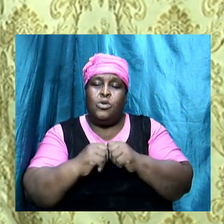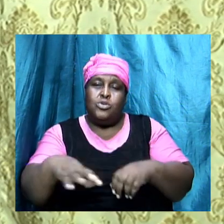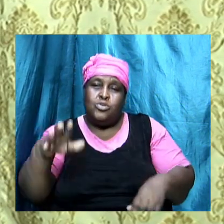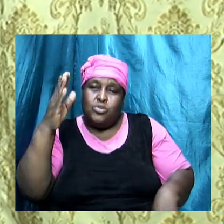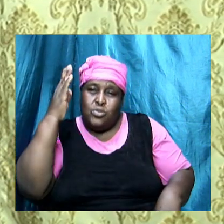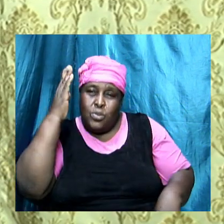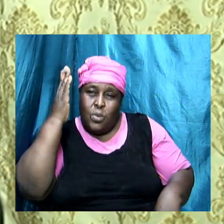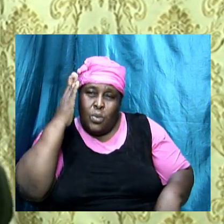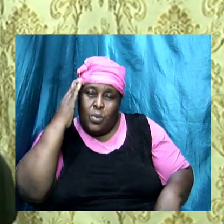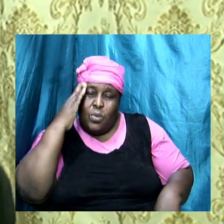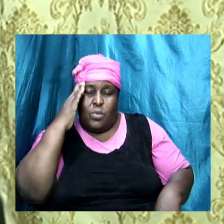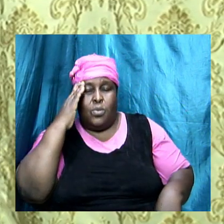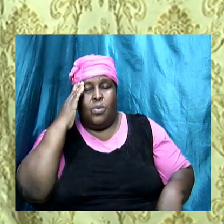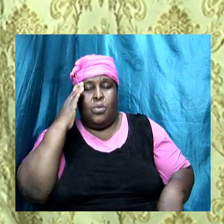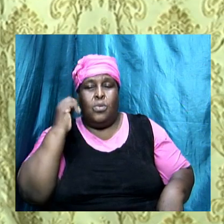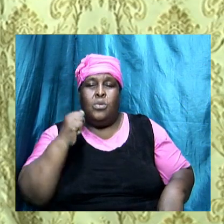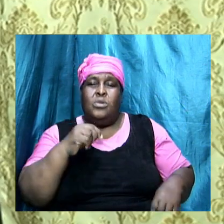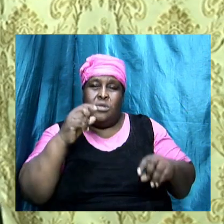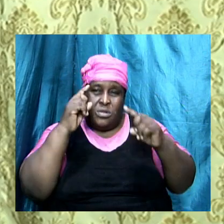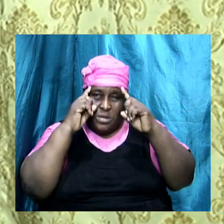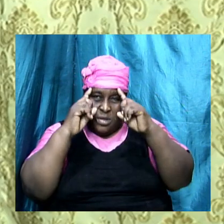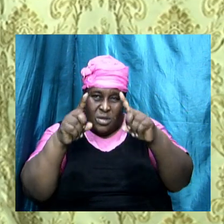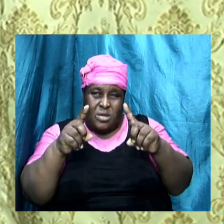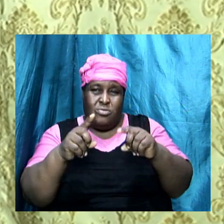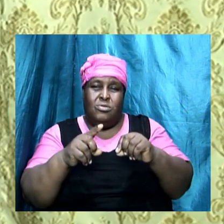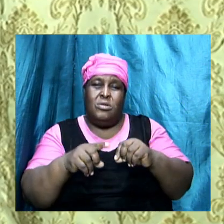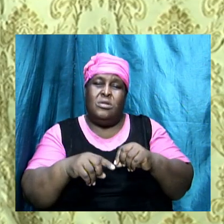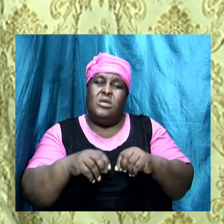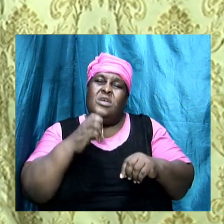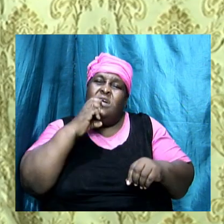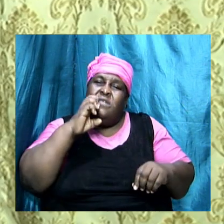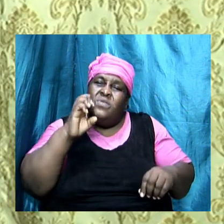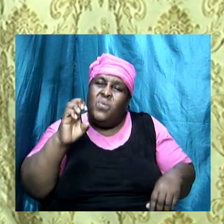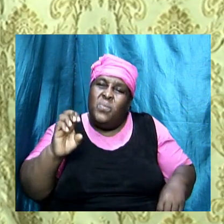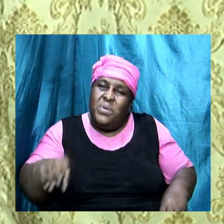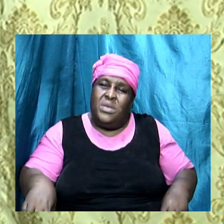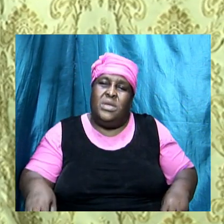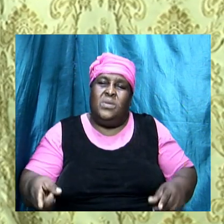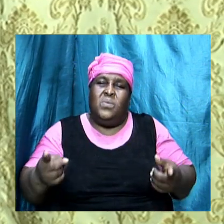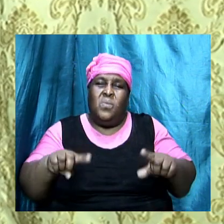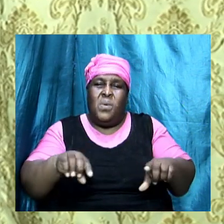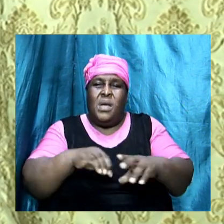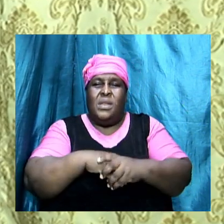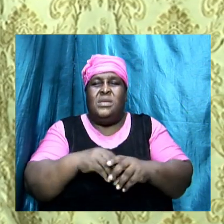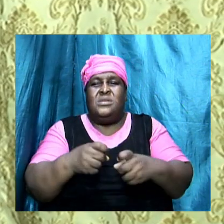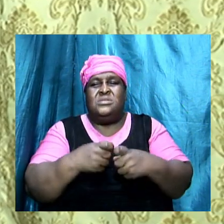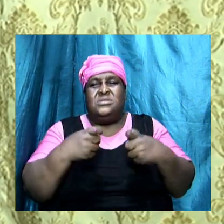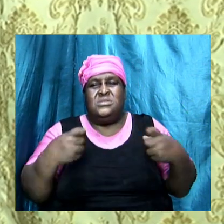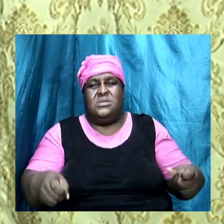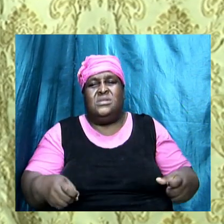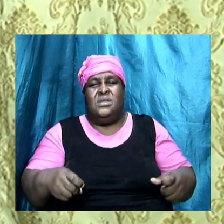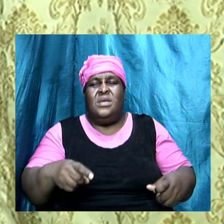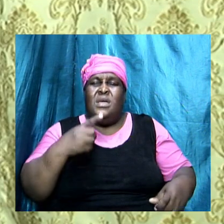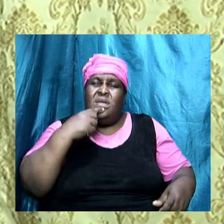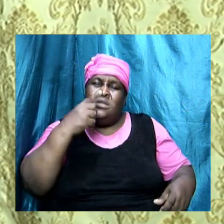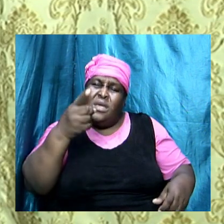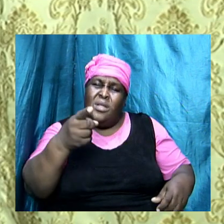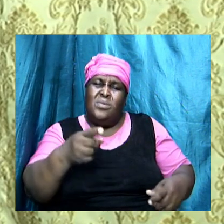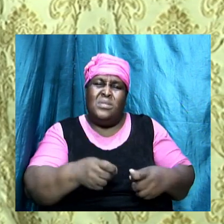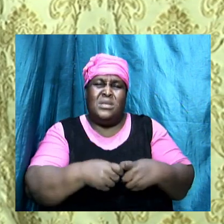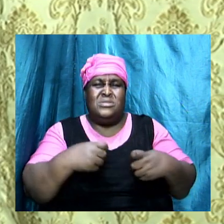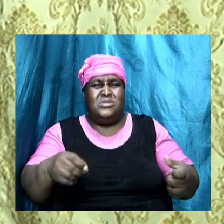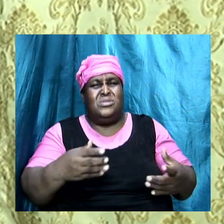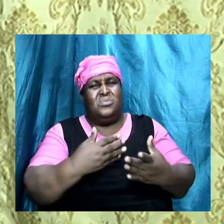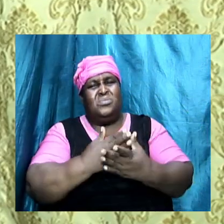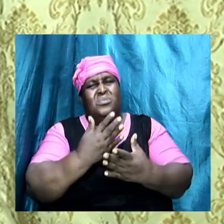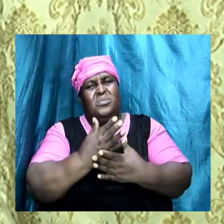doctrine of Jezebel it will stroke you while you are in sin and tell you that sin is archived but the prophet